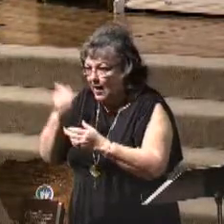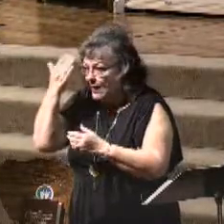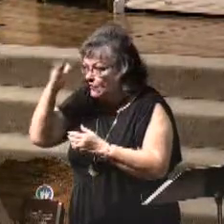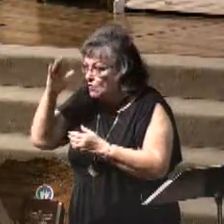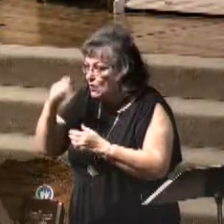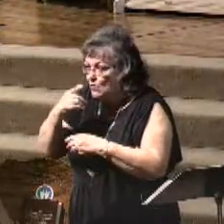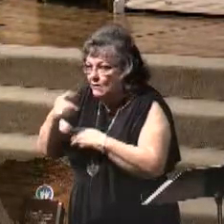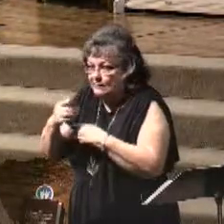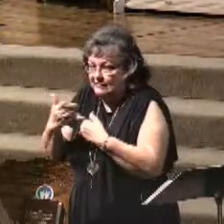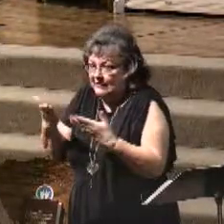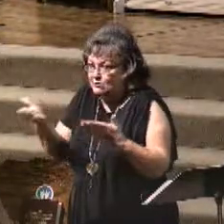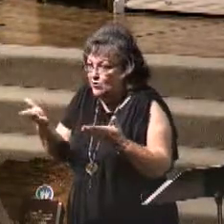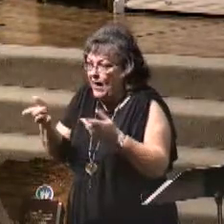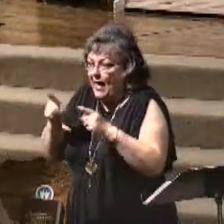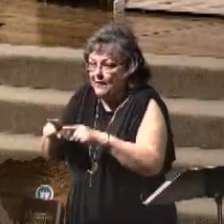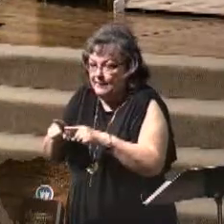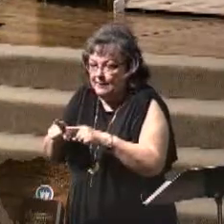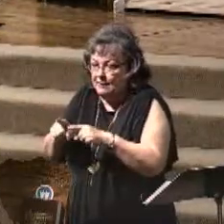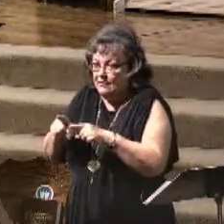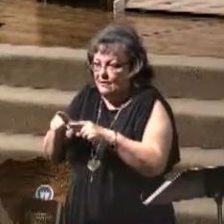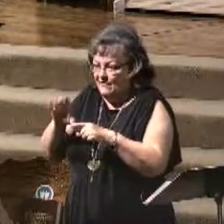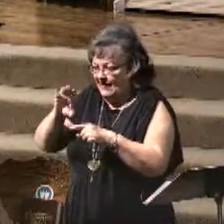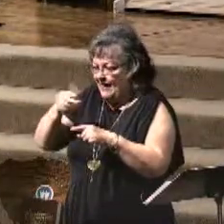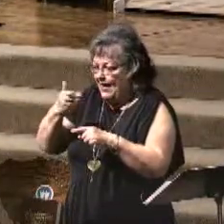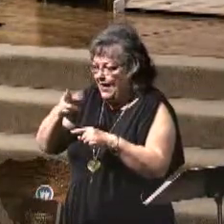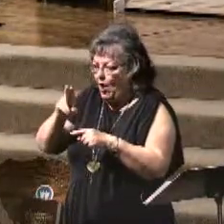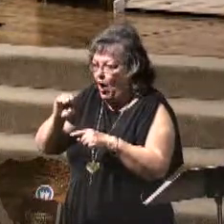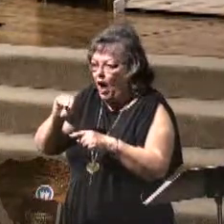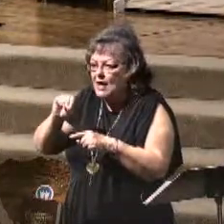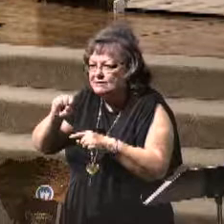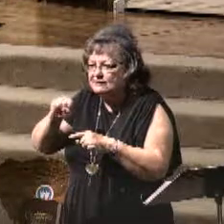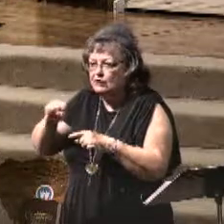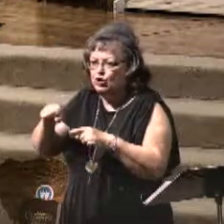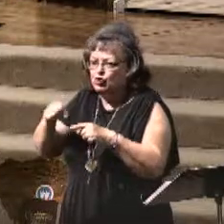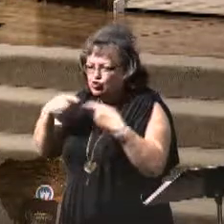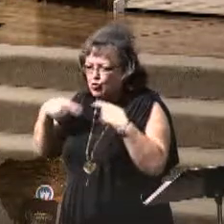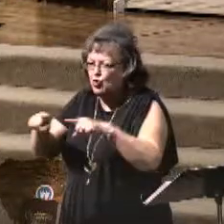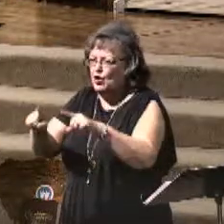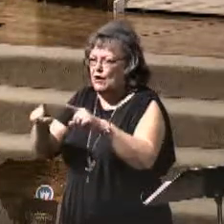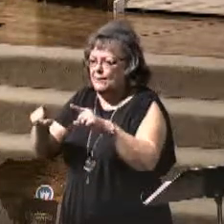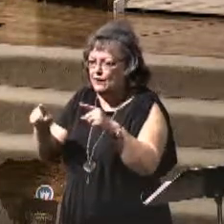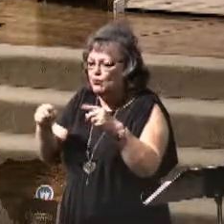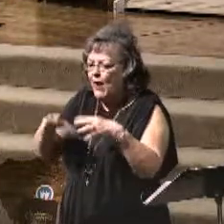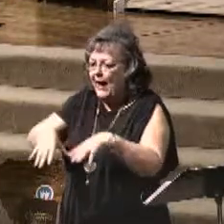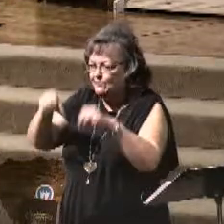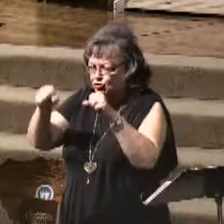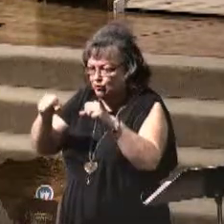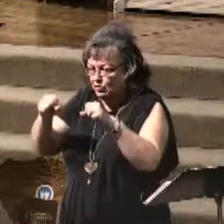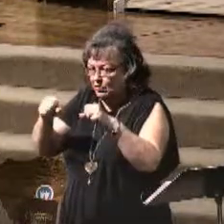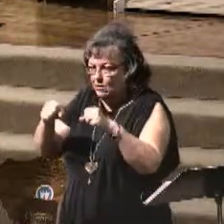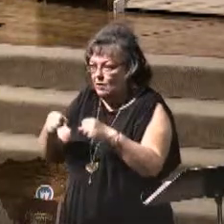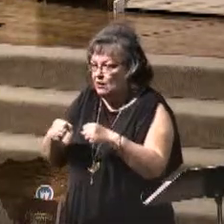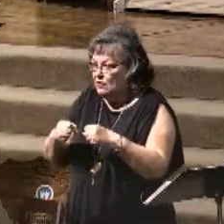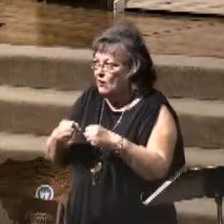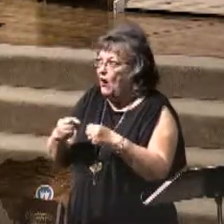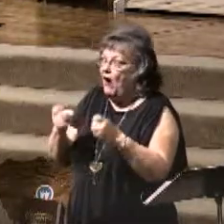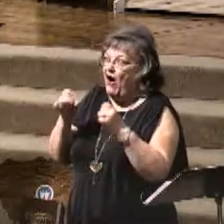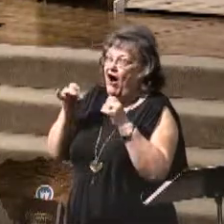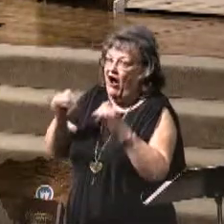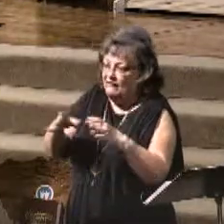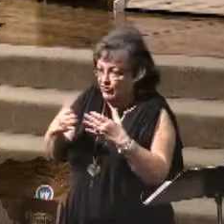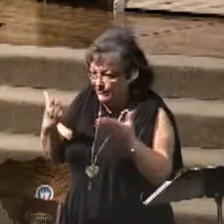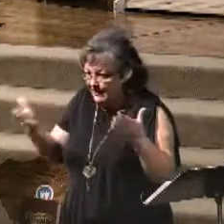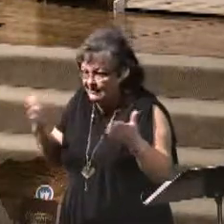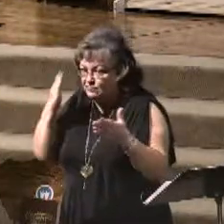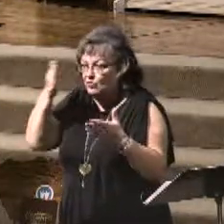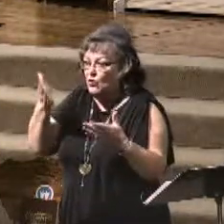take place at the rapture. I don't have any idea. But there's going to be turmoil. And there's going to be things going on in this world like we could